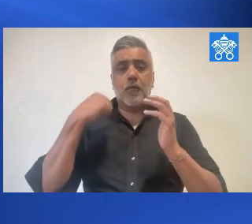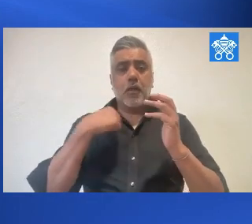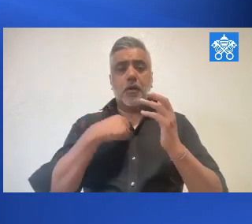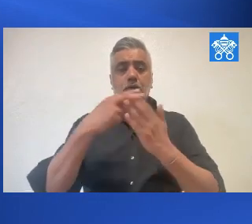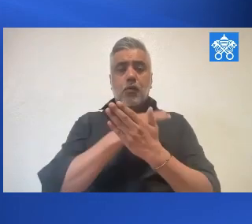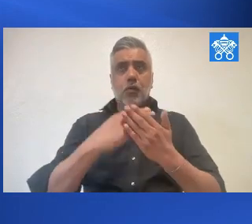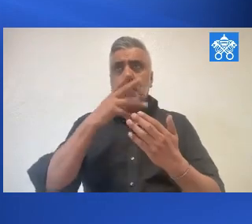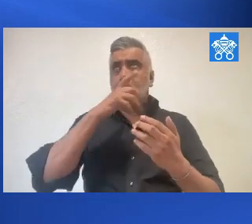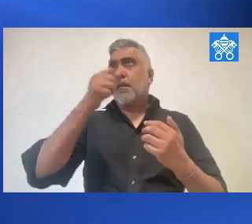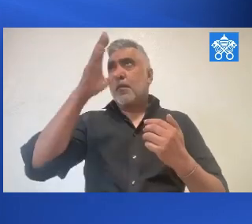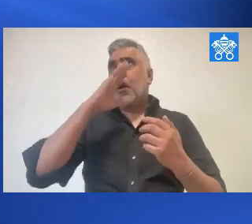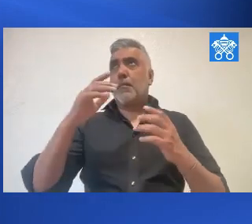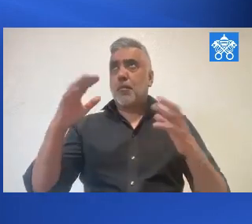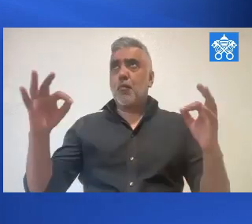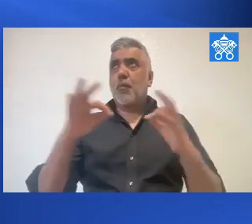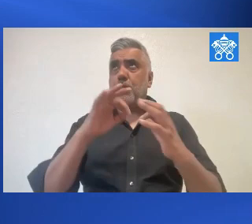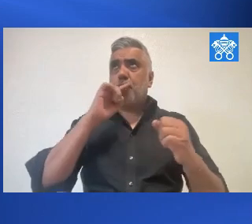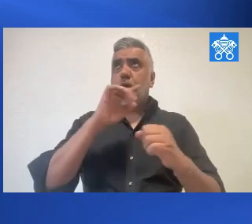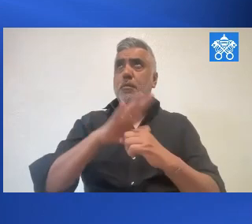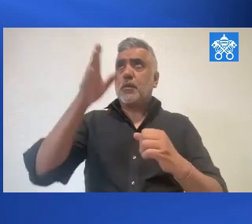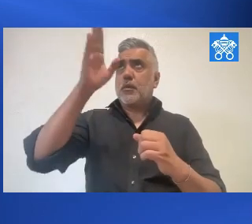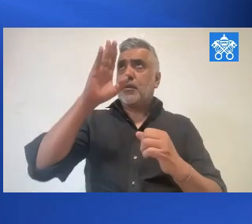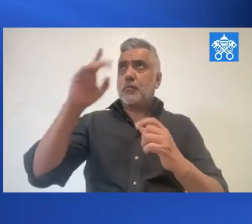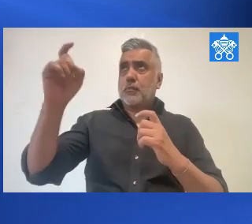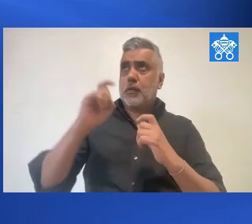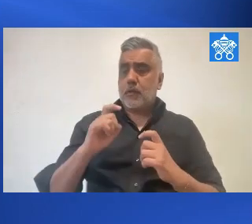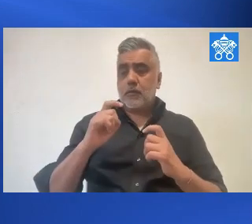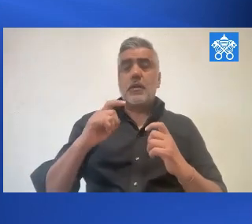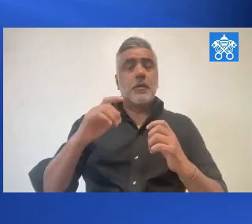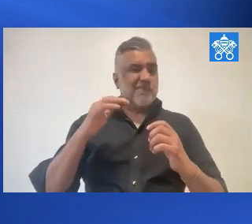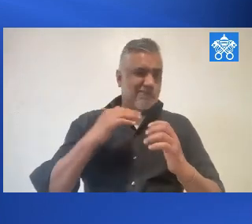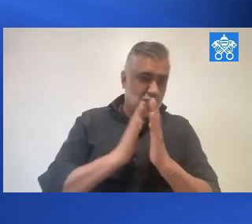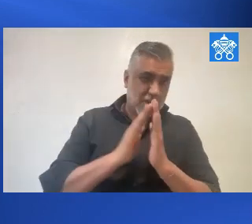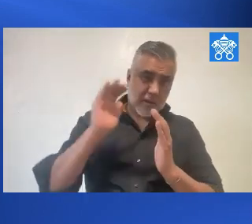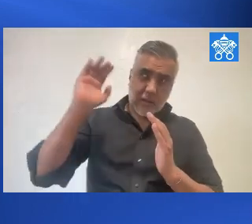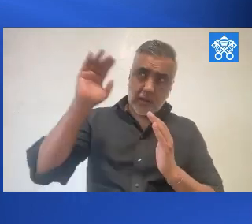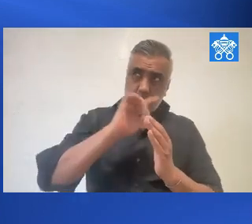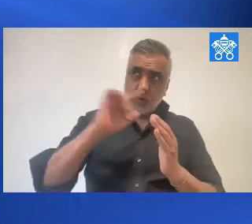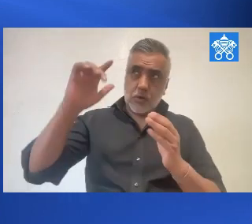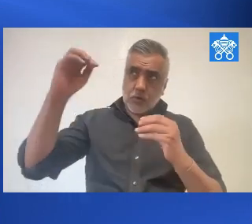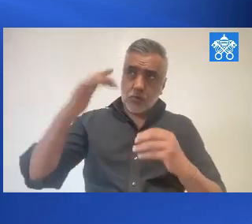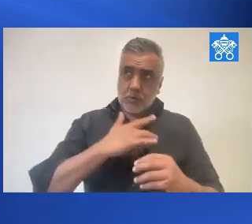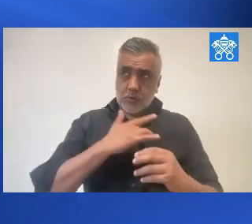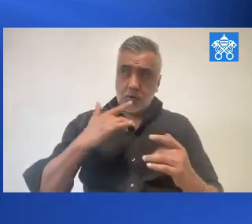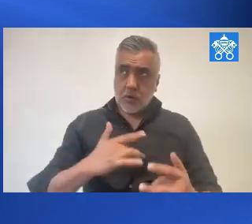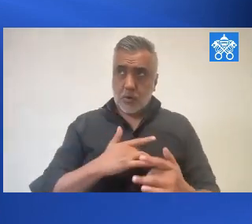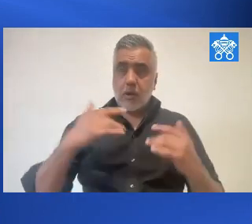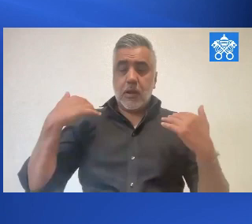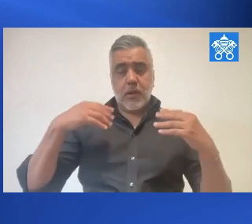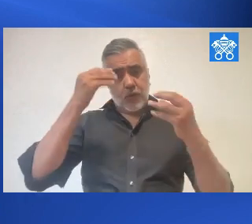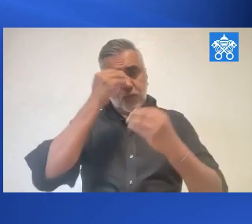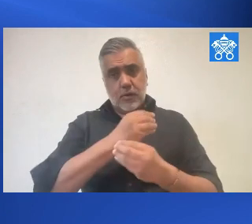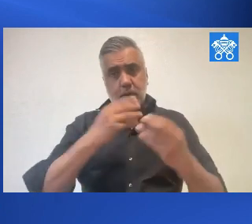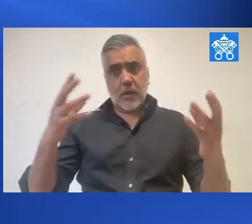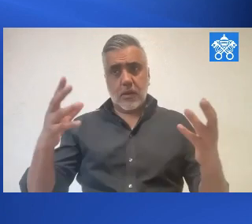pro novis, Santa Dei Genitrix. Udini et fichamur promissiomibus Christi. Grazie an Tua, ques somus Domine, mentibus nostris